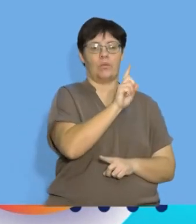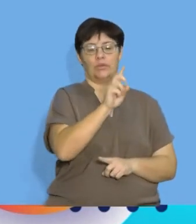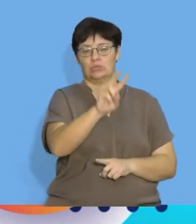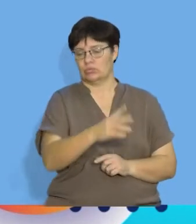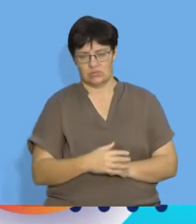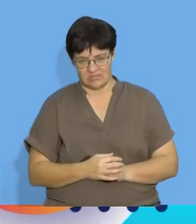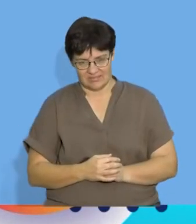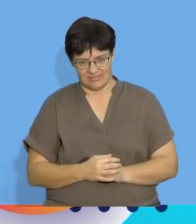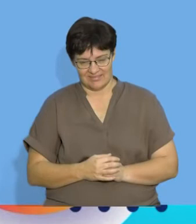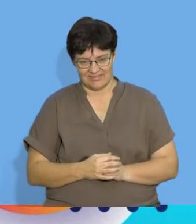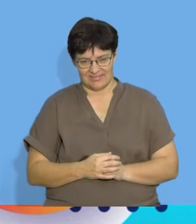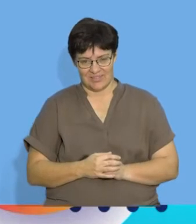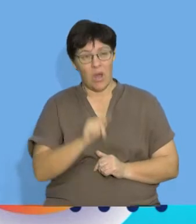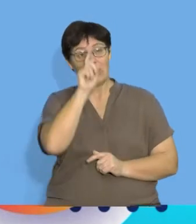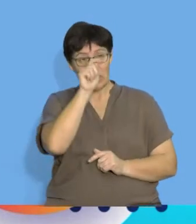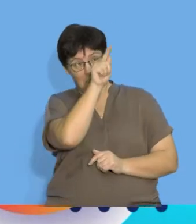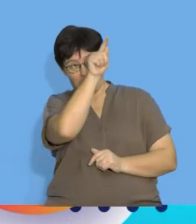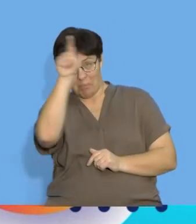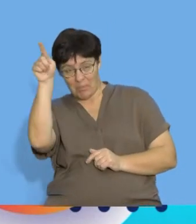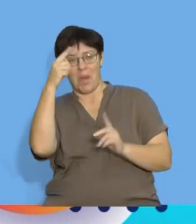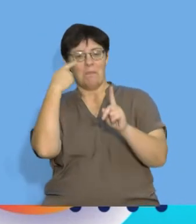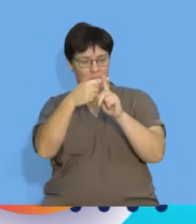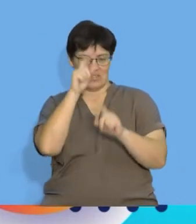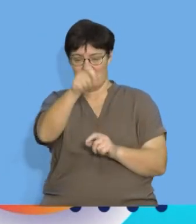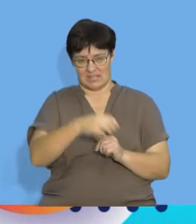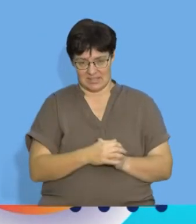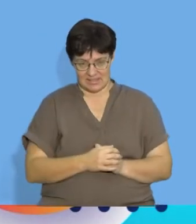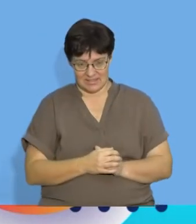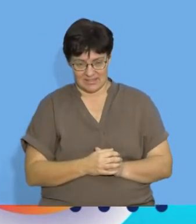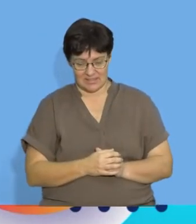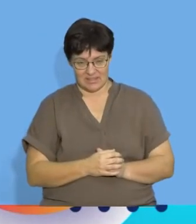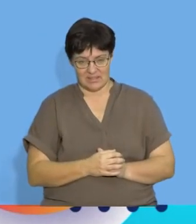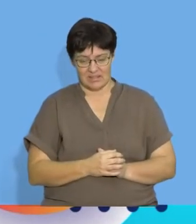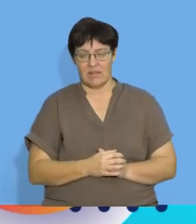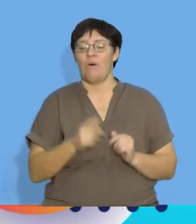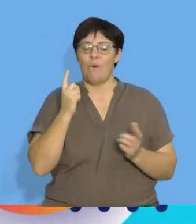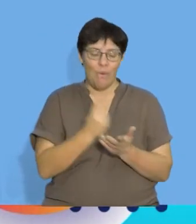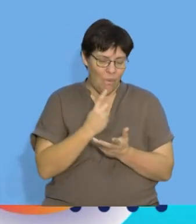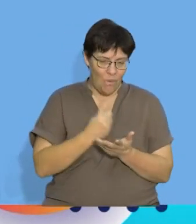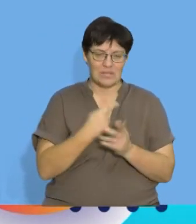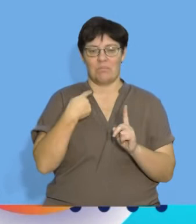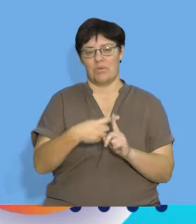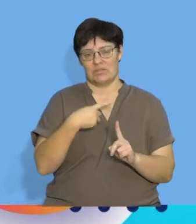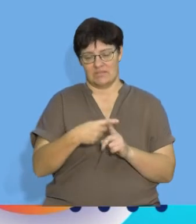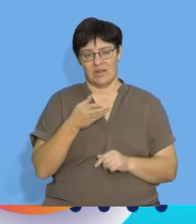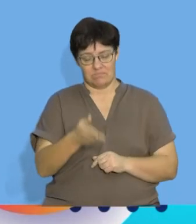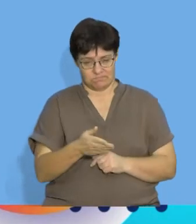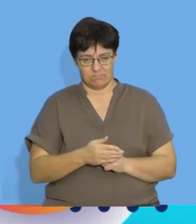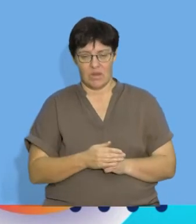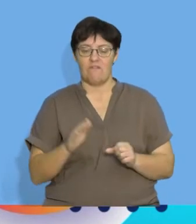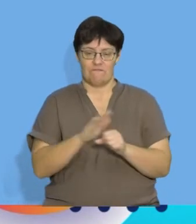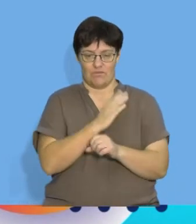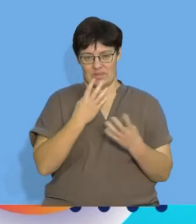112 of a pattern or term negative a half of a pattern. It always has to be a